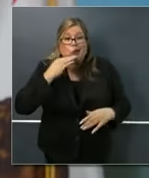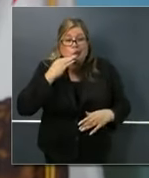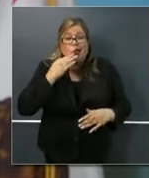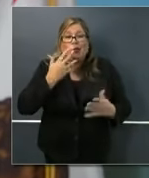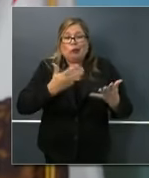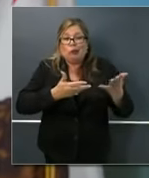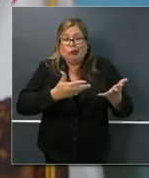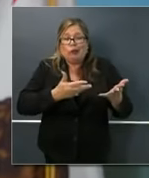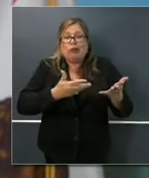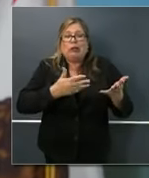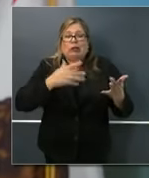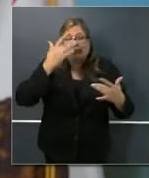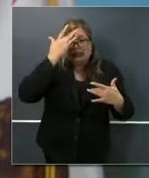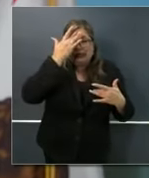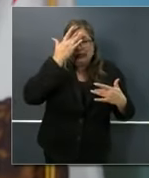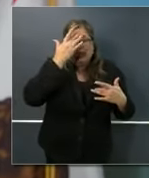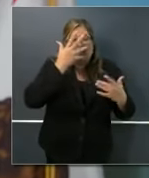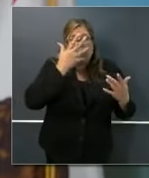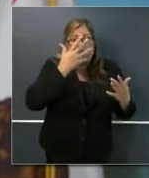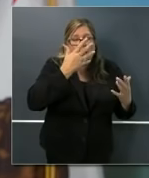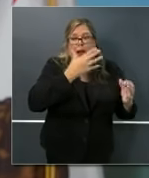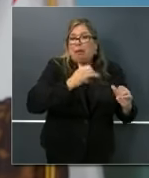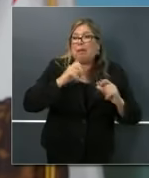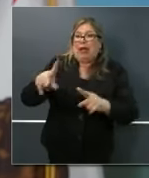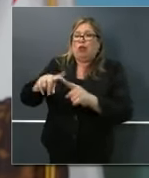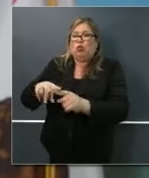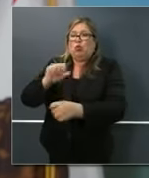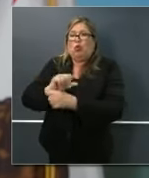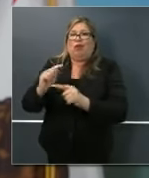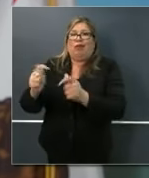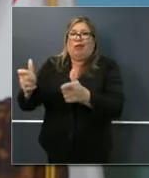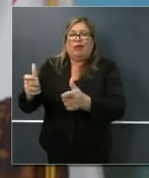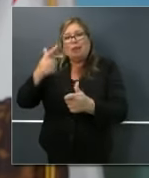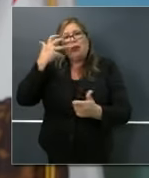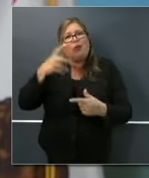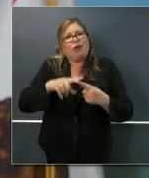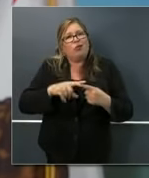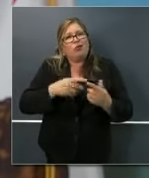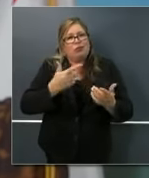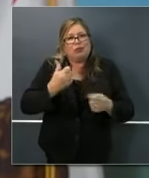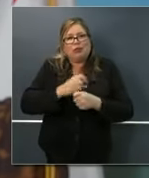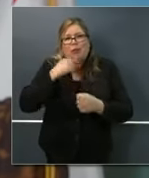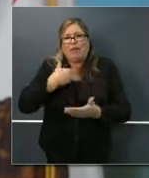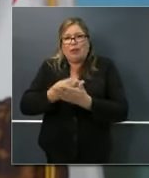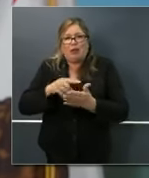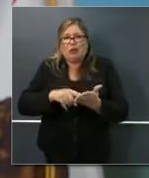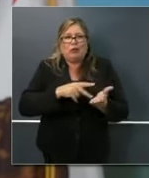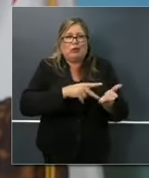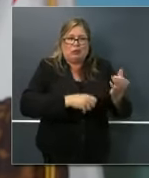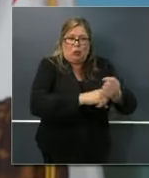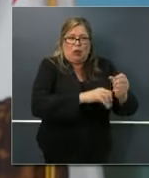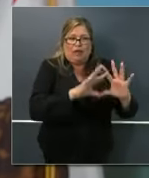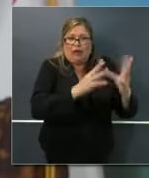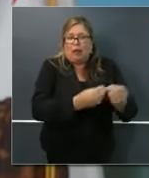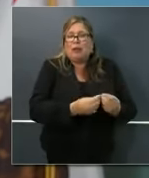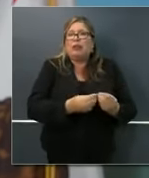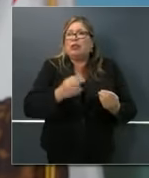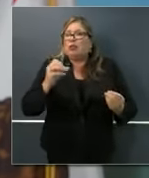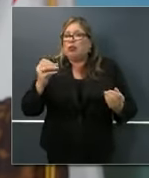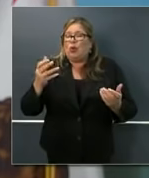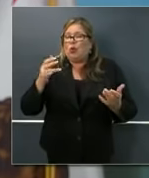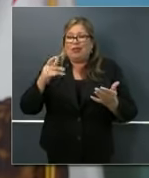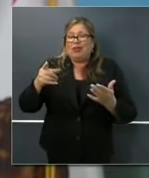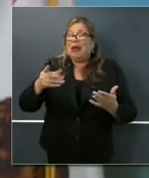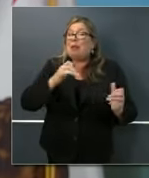support their families and so on and so forth. So I'm guessing that's the idea here. If that is the case,